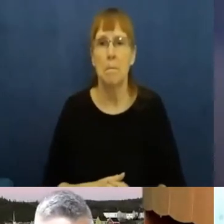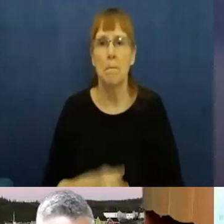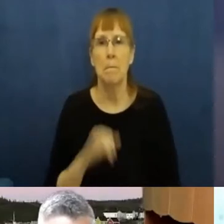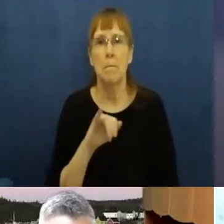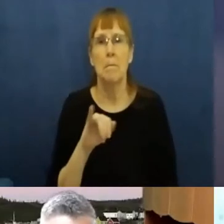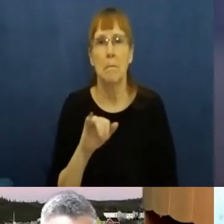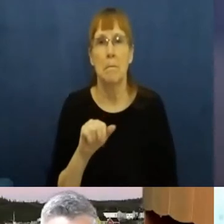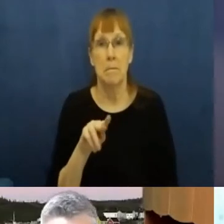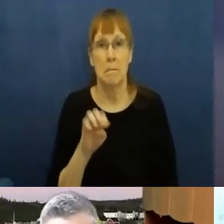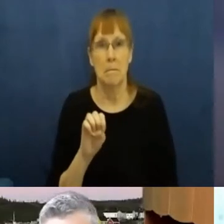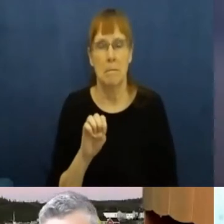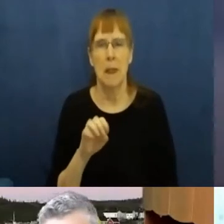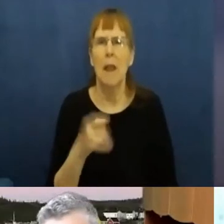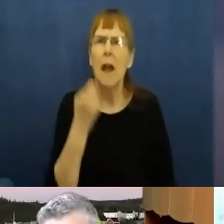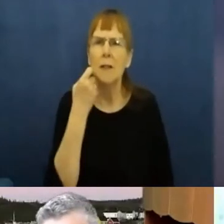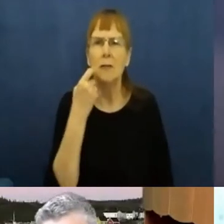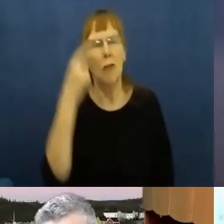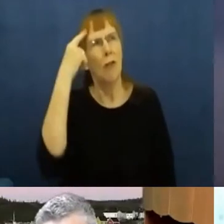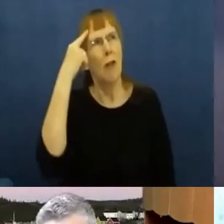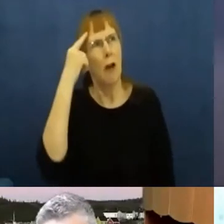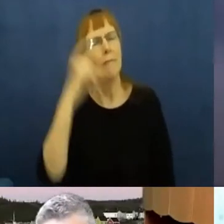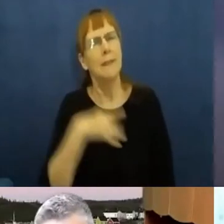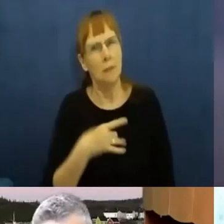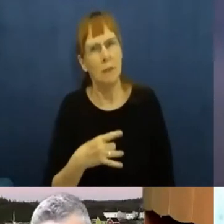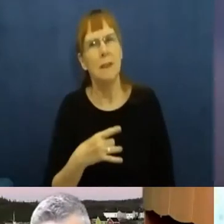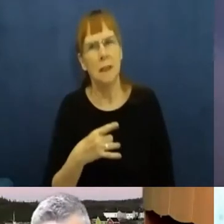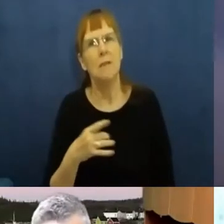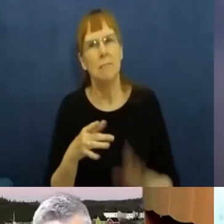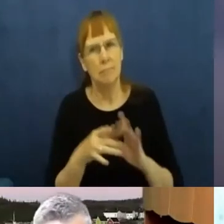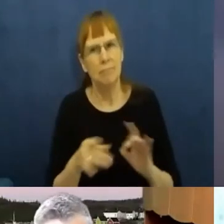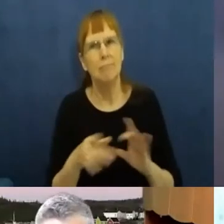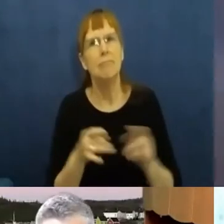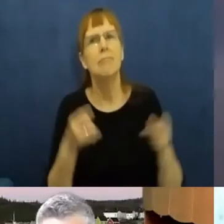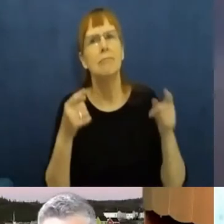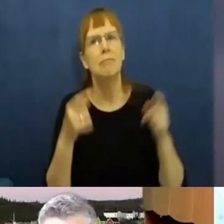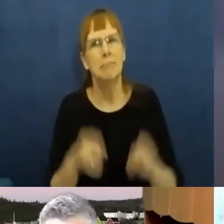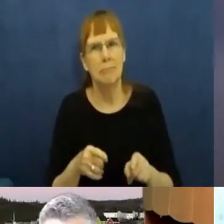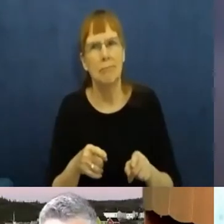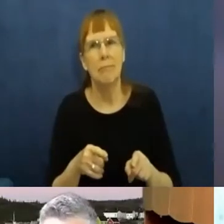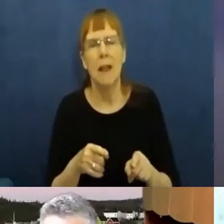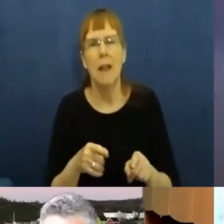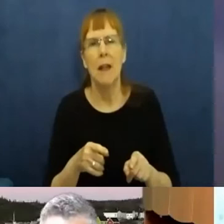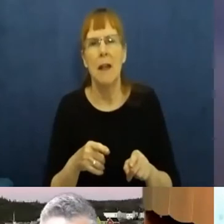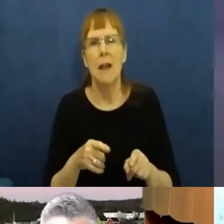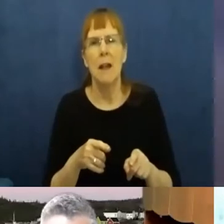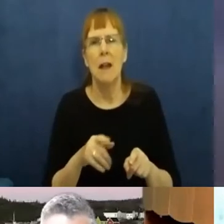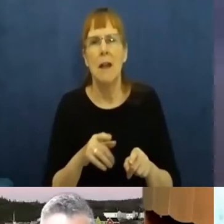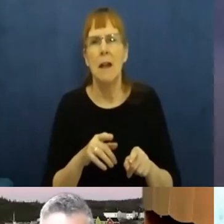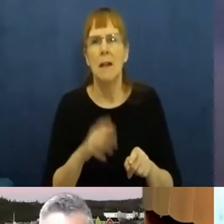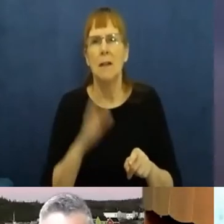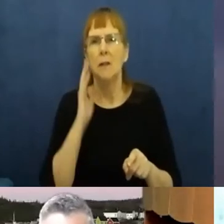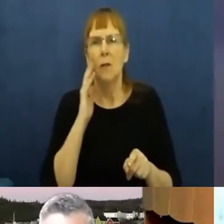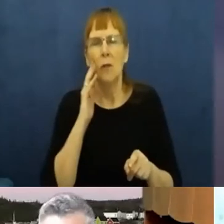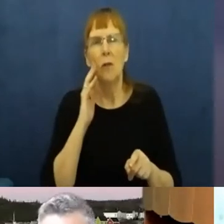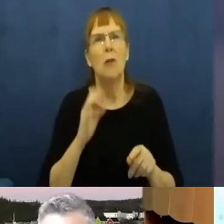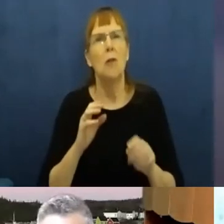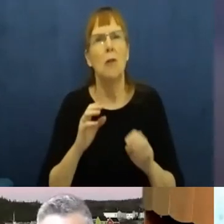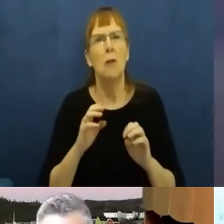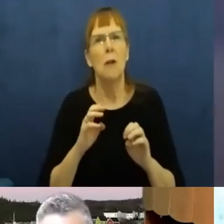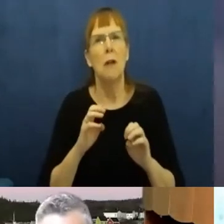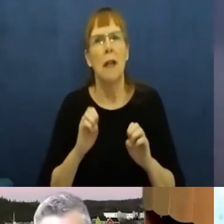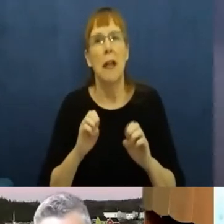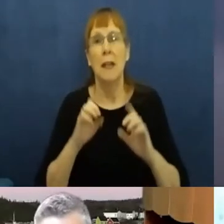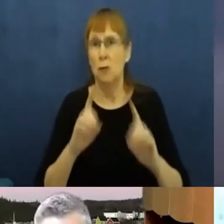myself and that it's not right to necessarily assume that education stopped